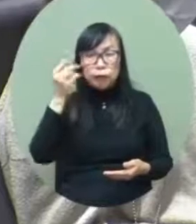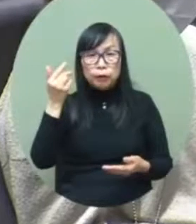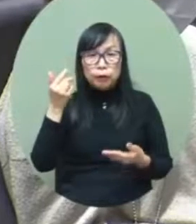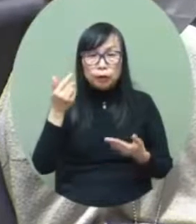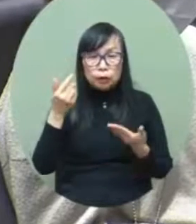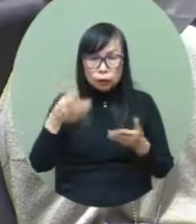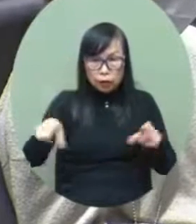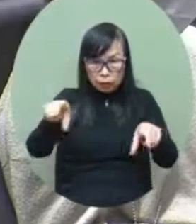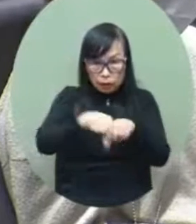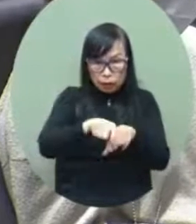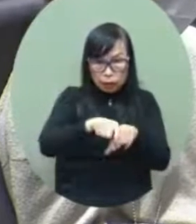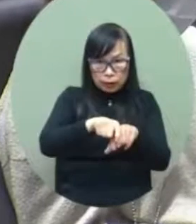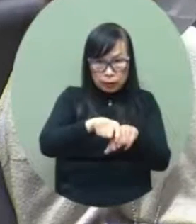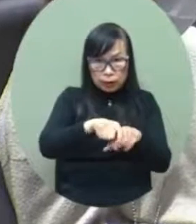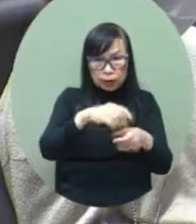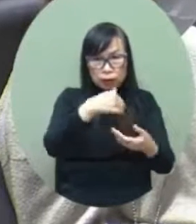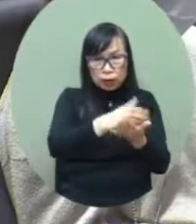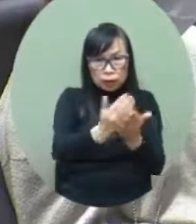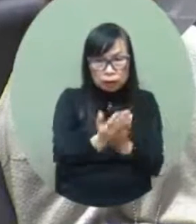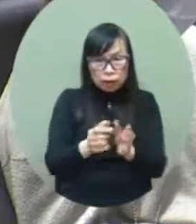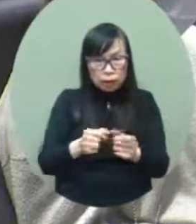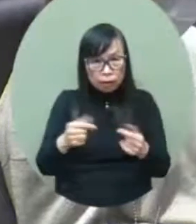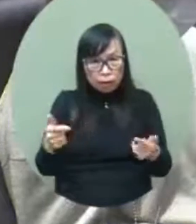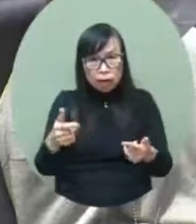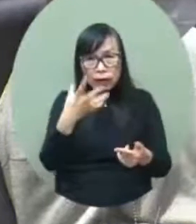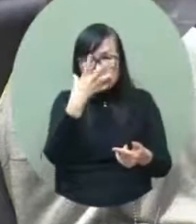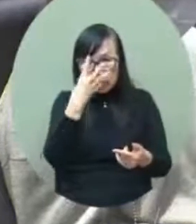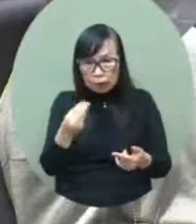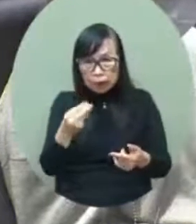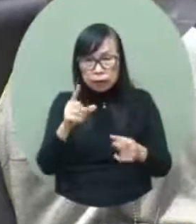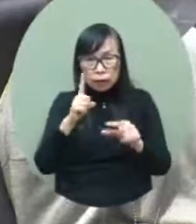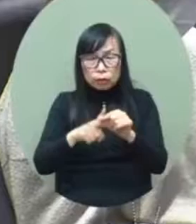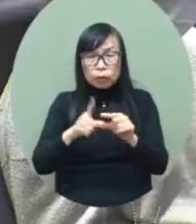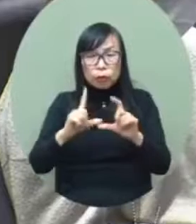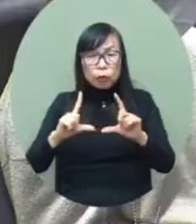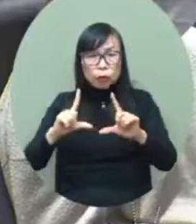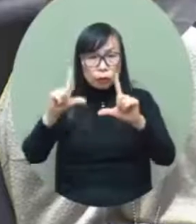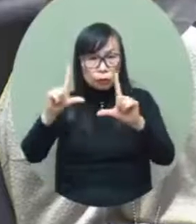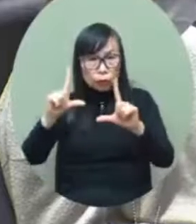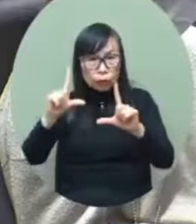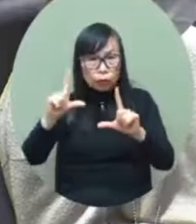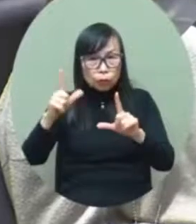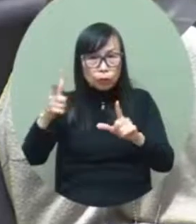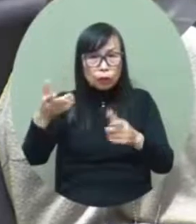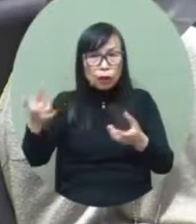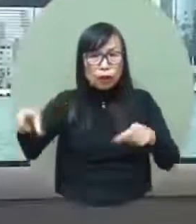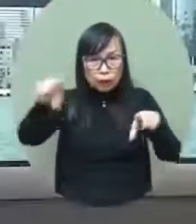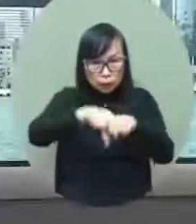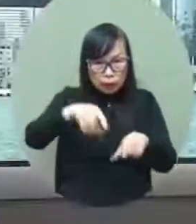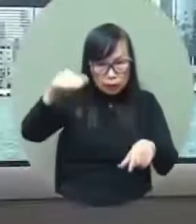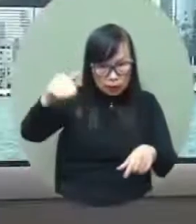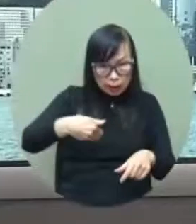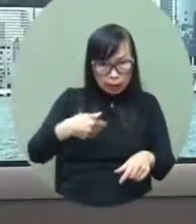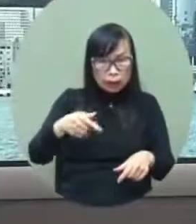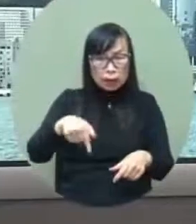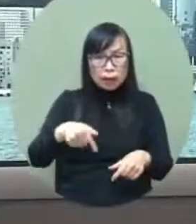court middle eastern companies to ipo in hong kong and or attract other middle eastern assets to the city uh